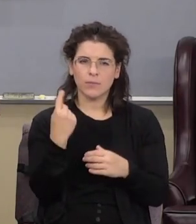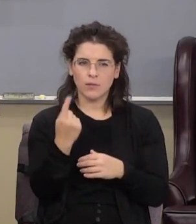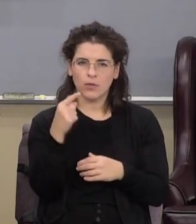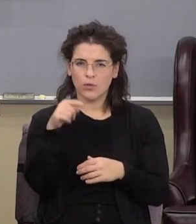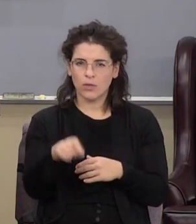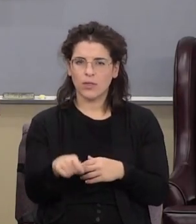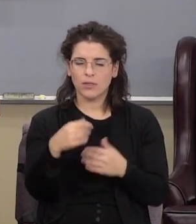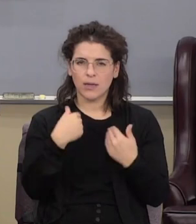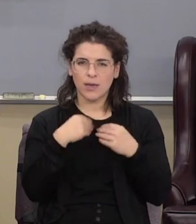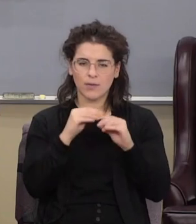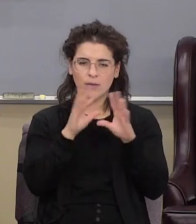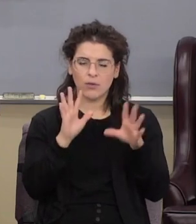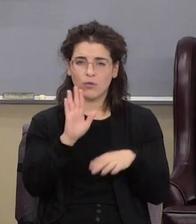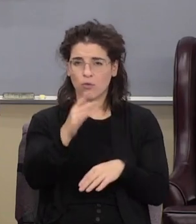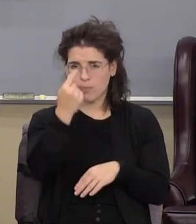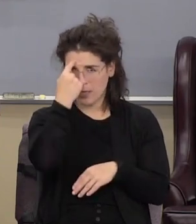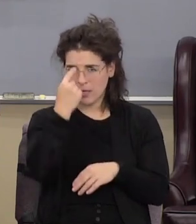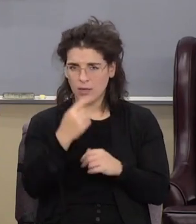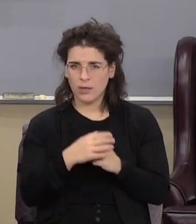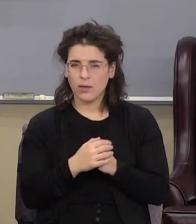something you need to have clear in your mind